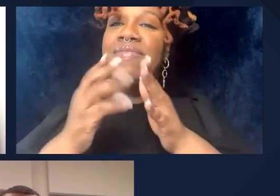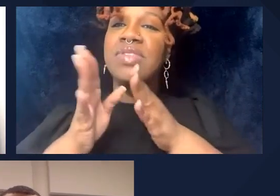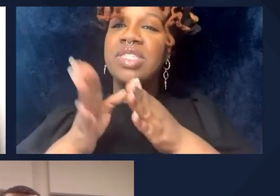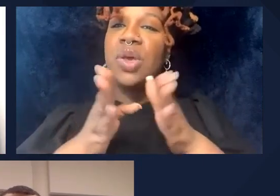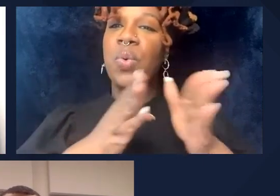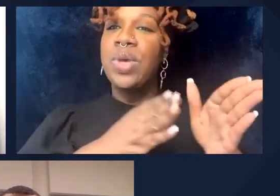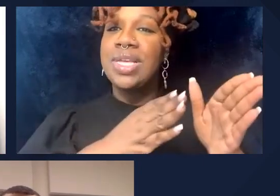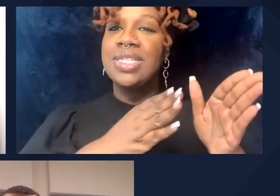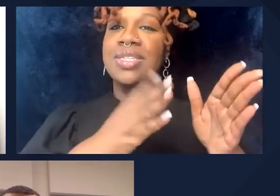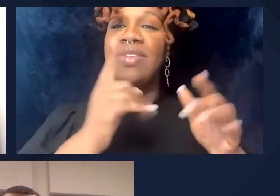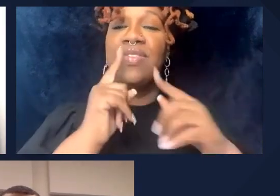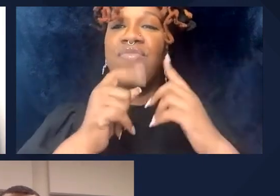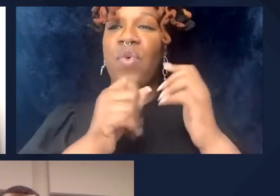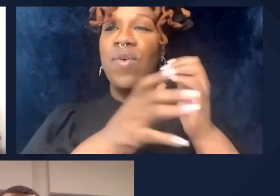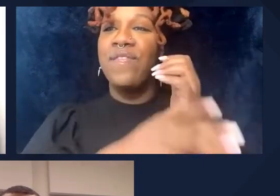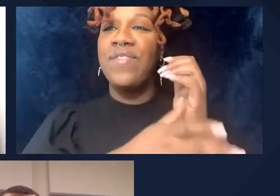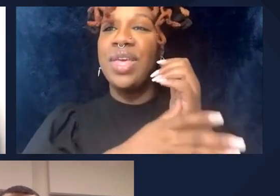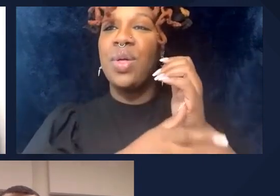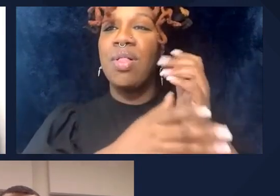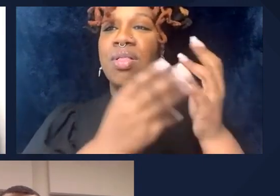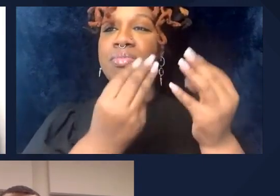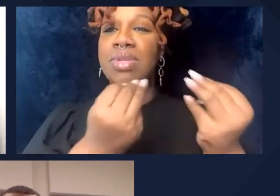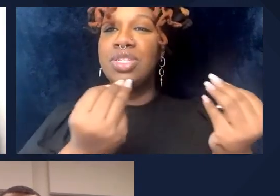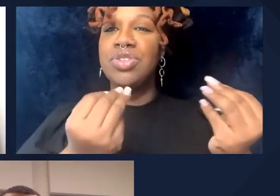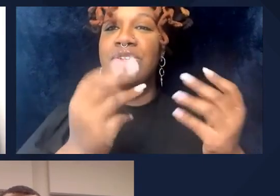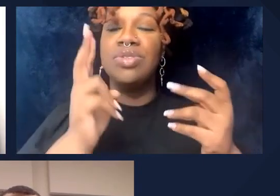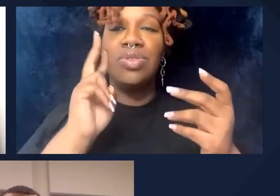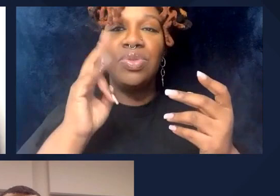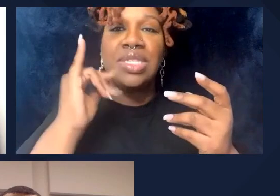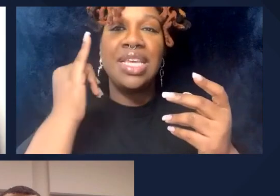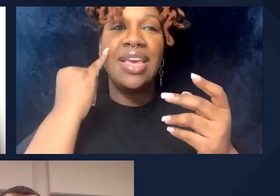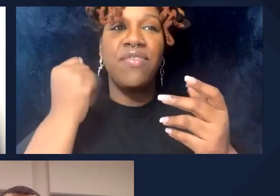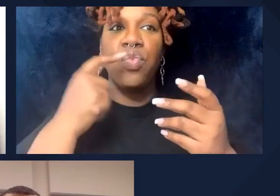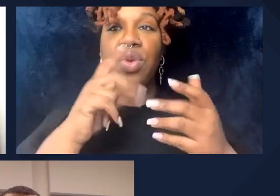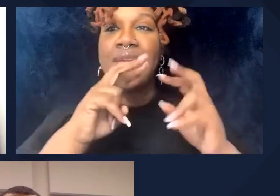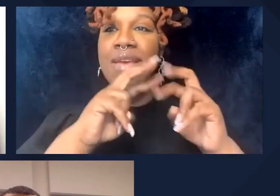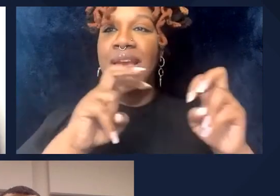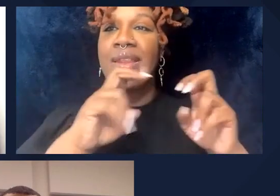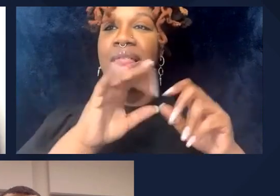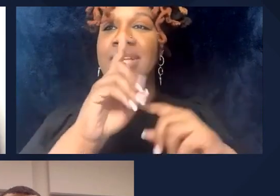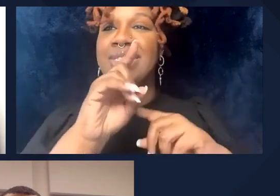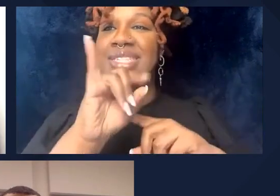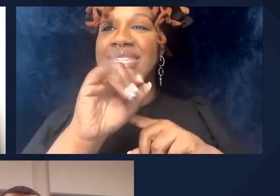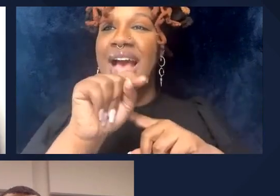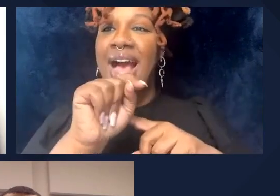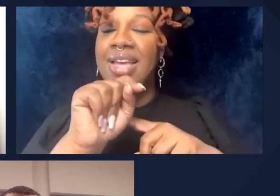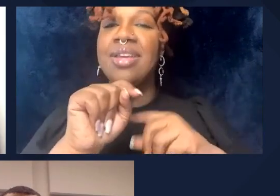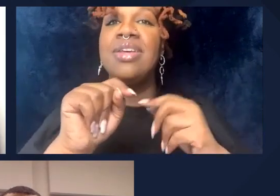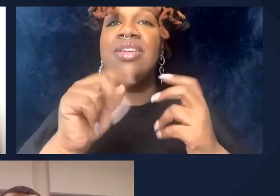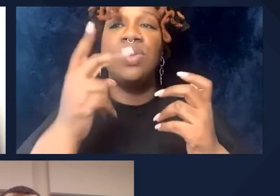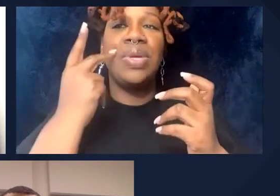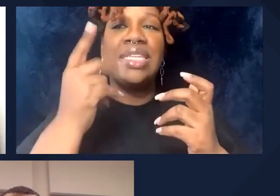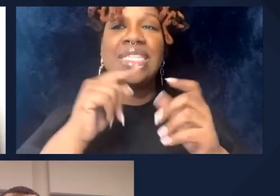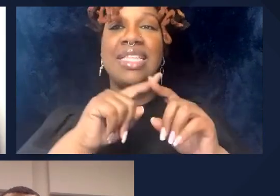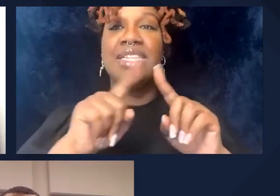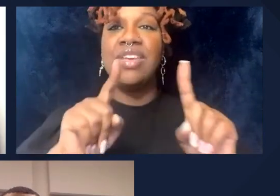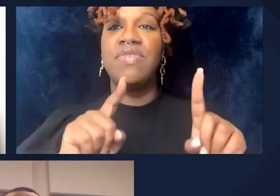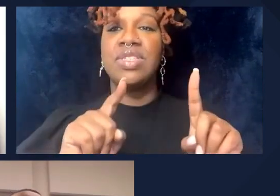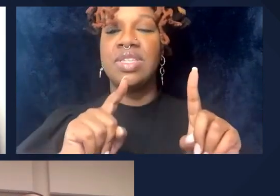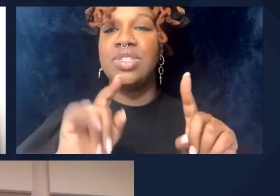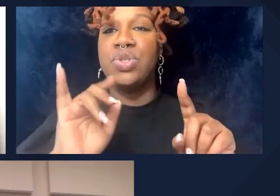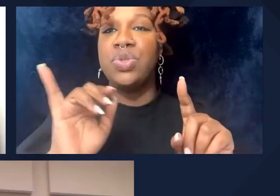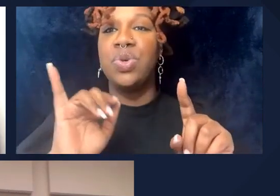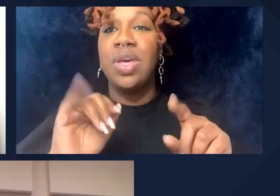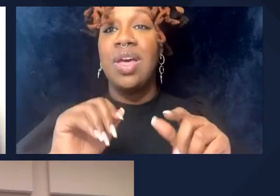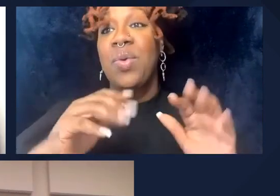fecal material to see if we can narrow down some diet related differences as well but yeah that's not something we've